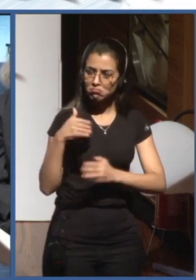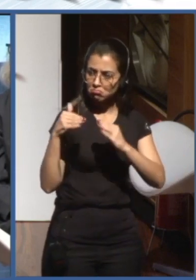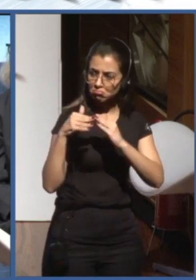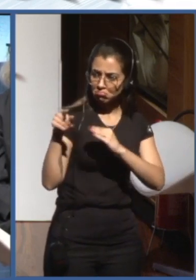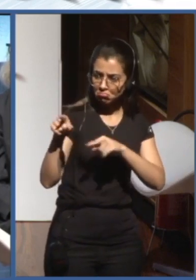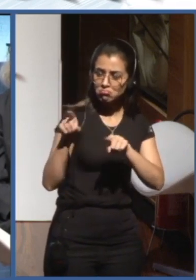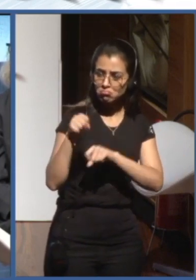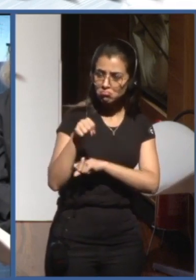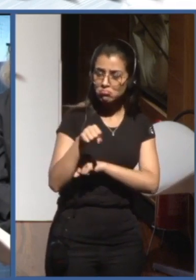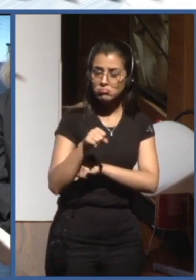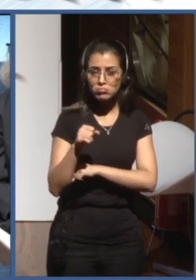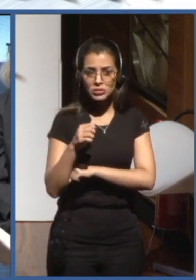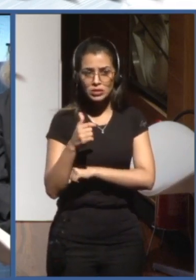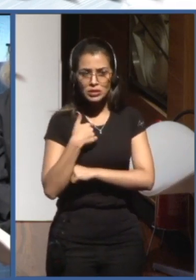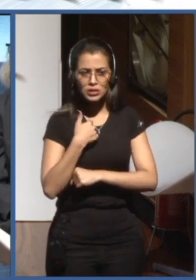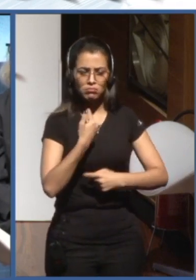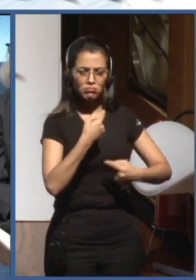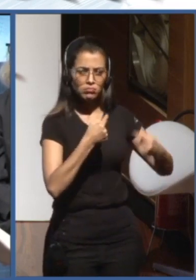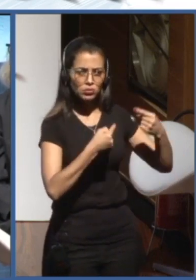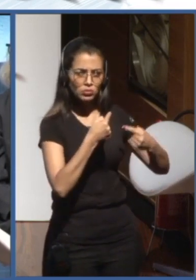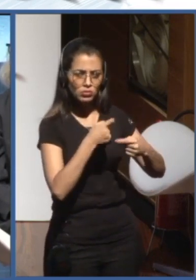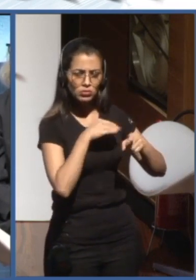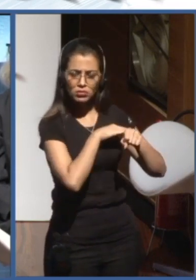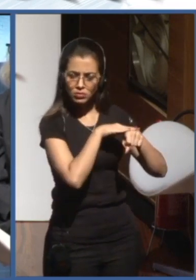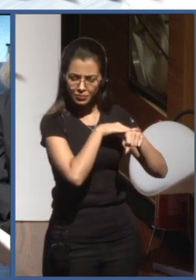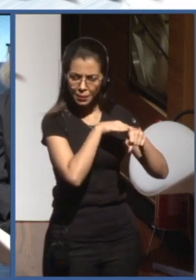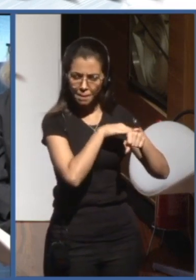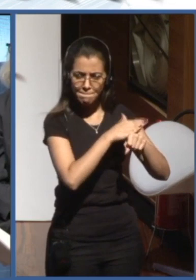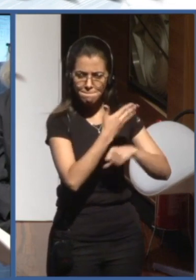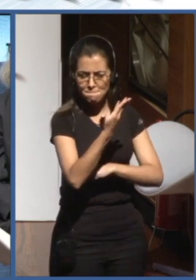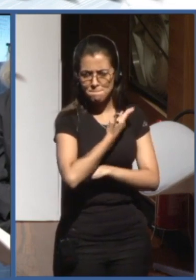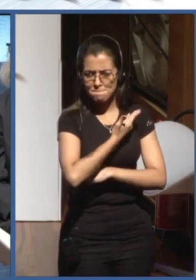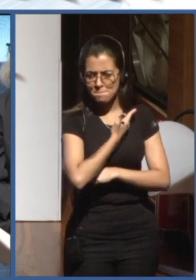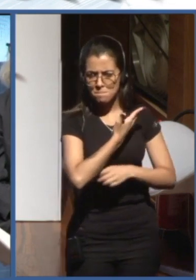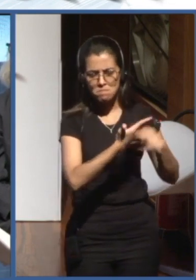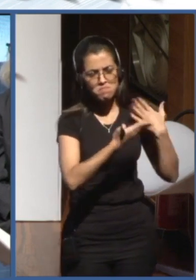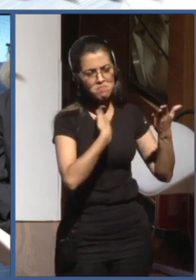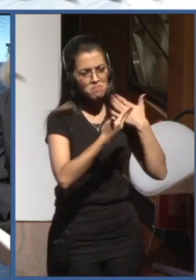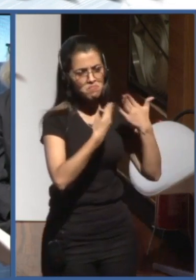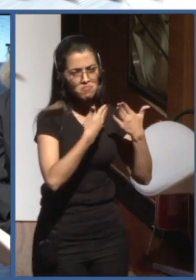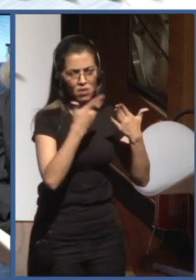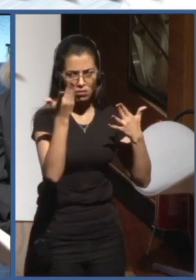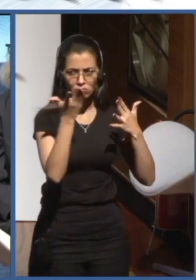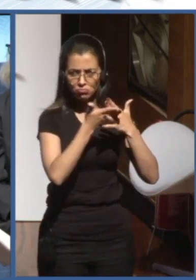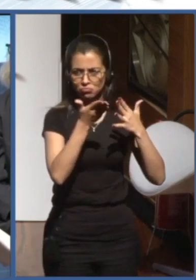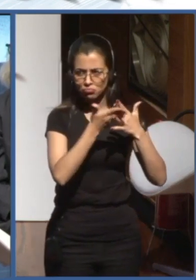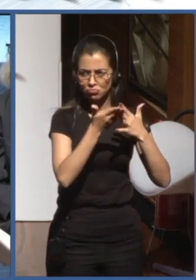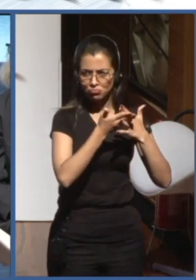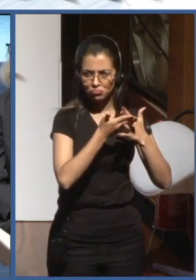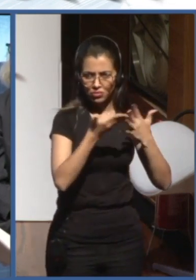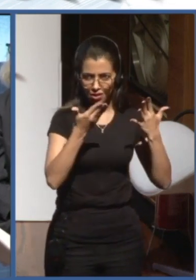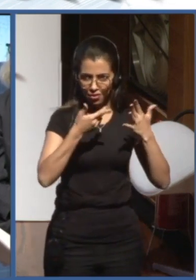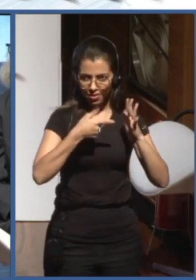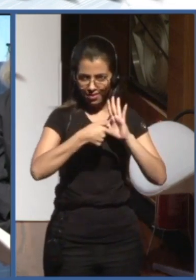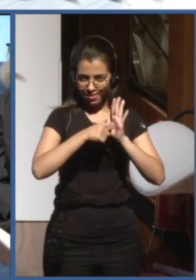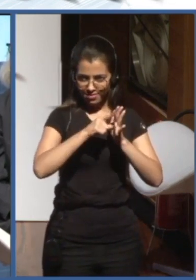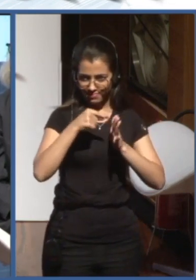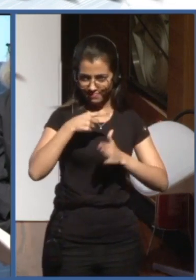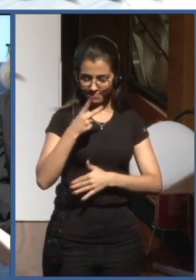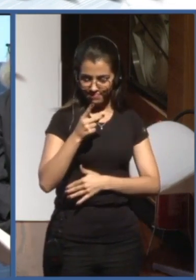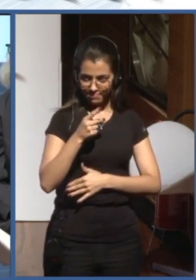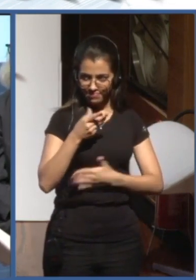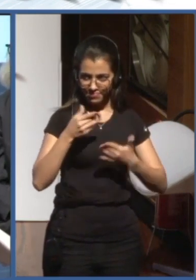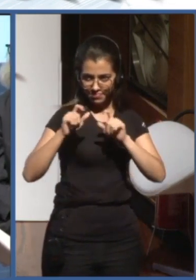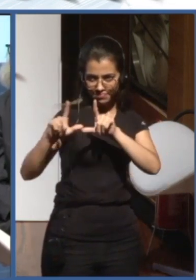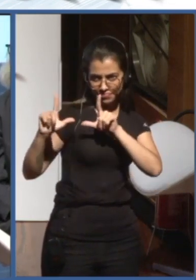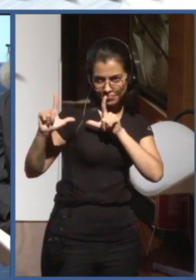having actually a discussion with some friends just during the break before the panel about you know the use of AI and like connected